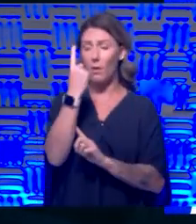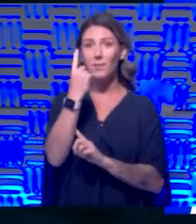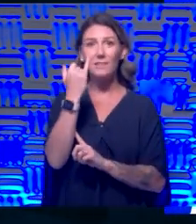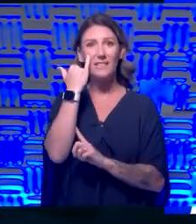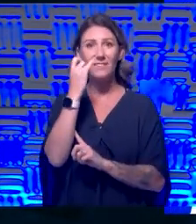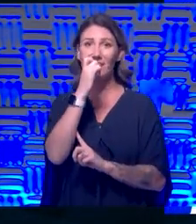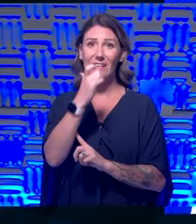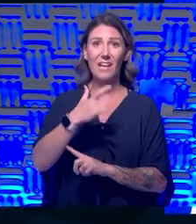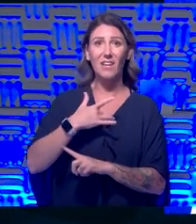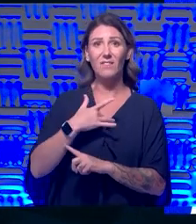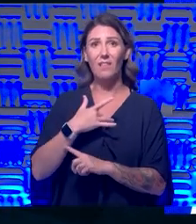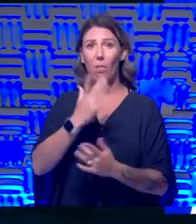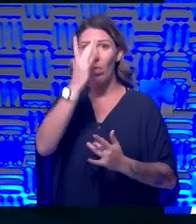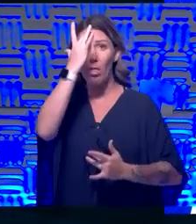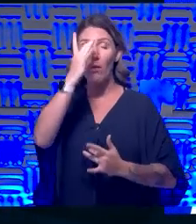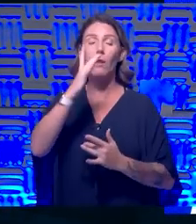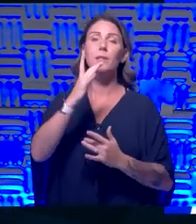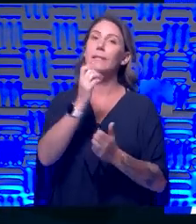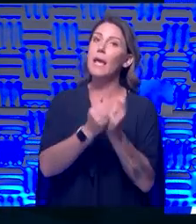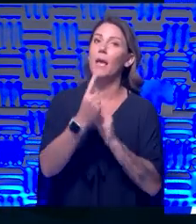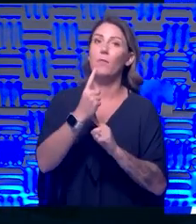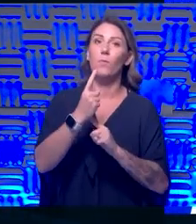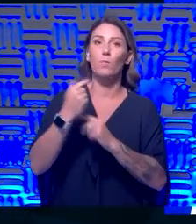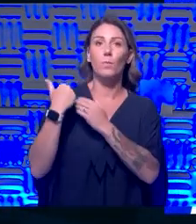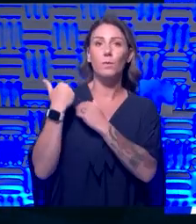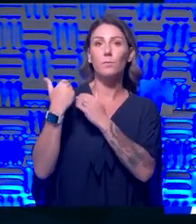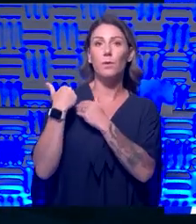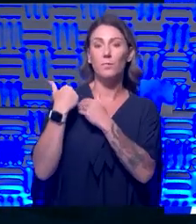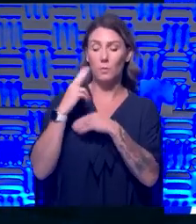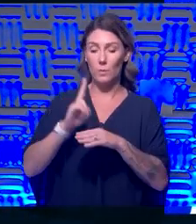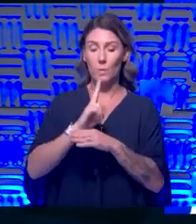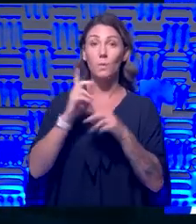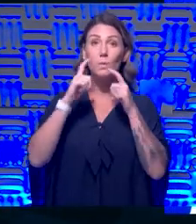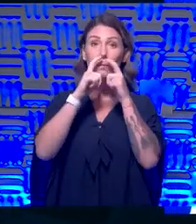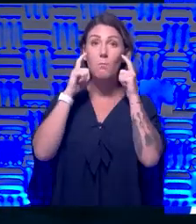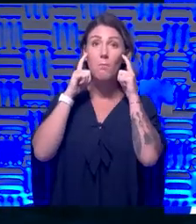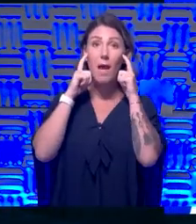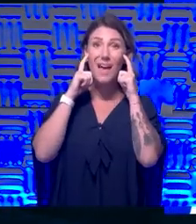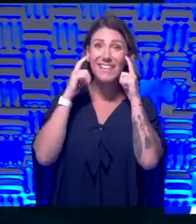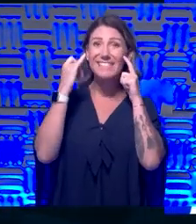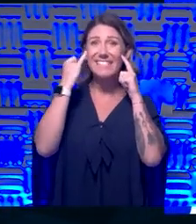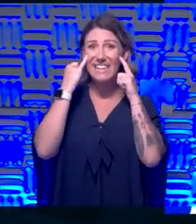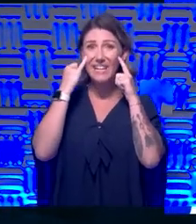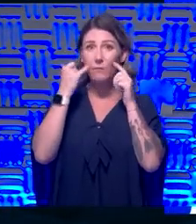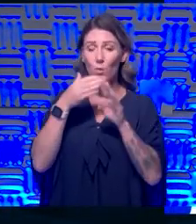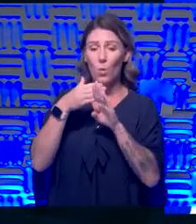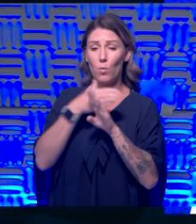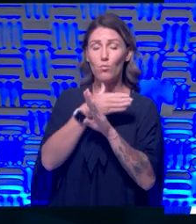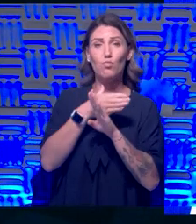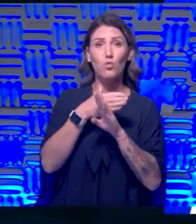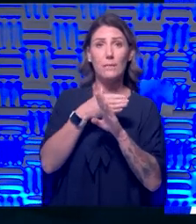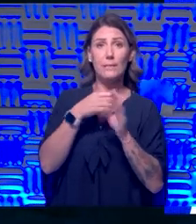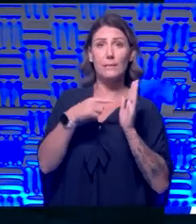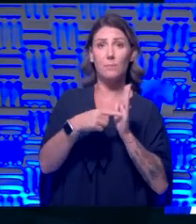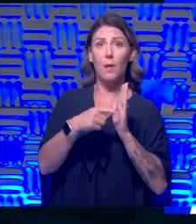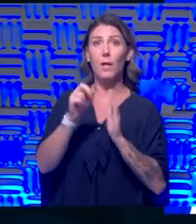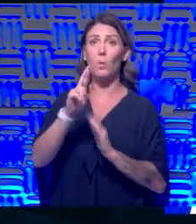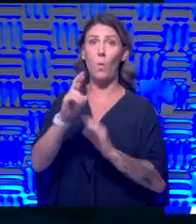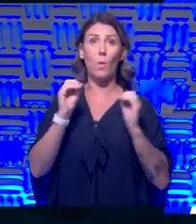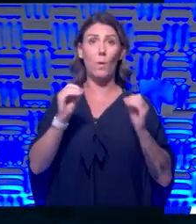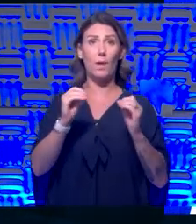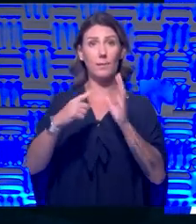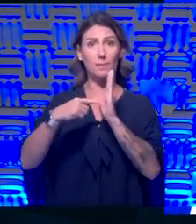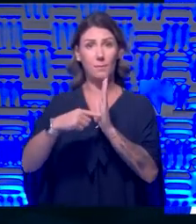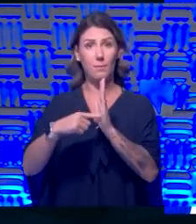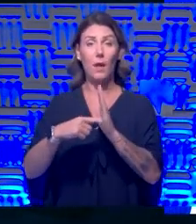feeling sick, it is all of our responsibility to wear the mask in case we are pre-symptomatic or asymptomatic. So the plane